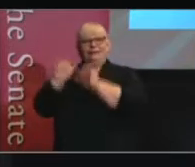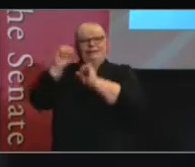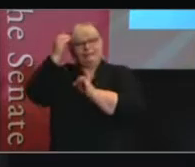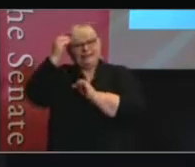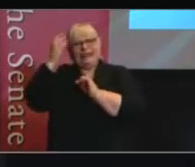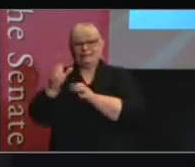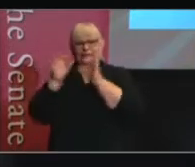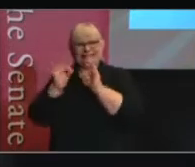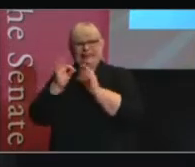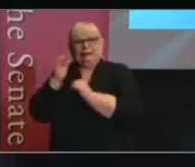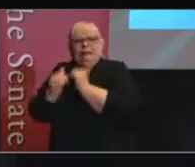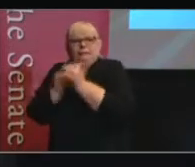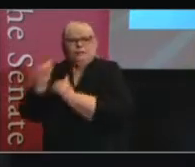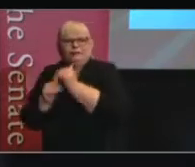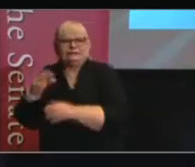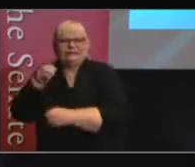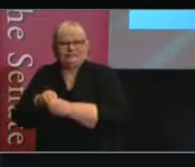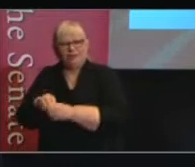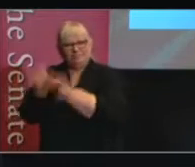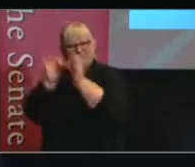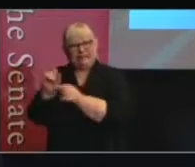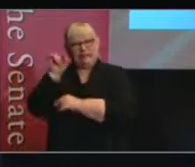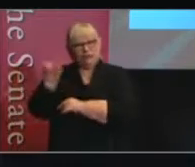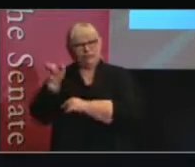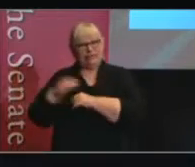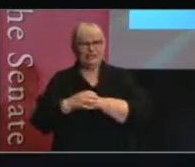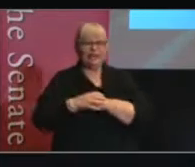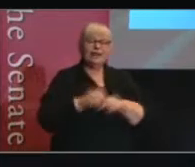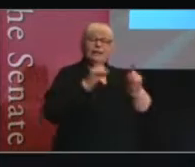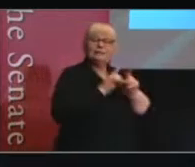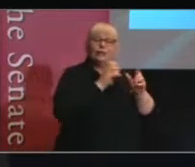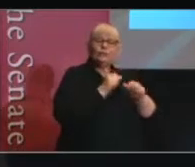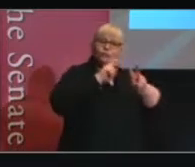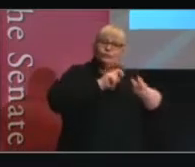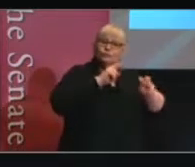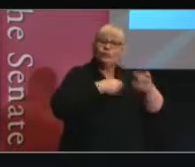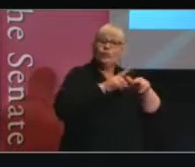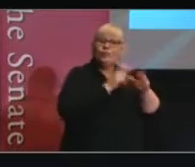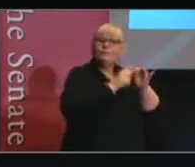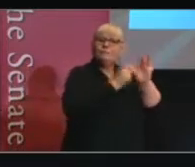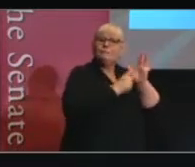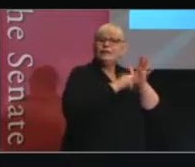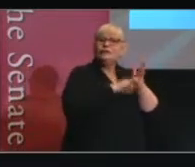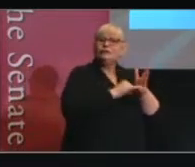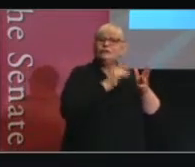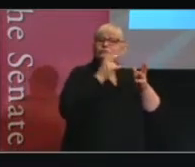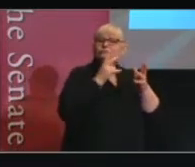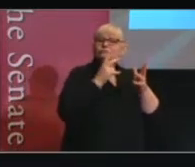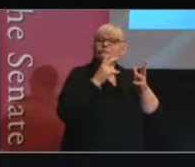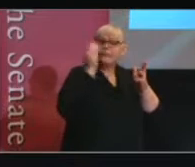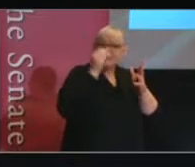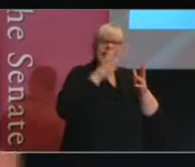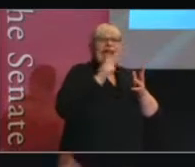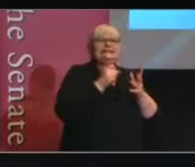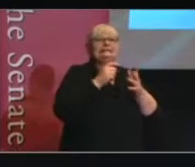and we need to be aware of that. In the same way that the Scrutiny of Bills committee rarely involves public inquiries,